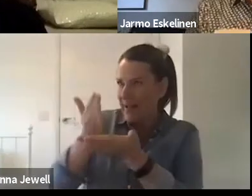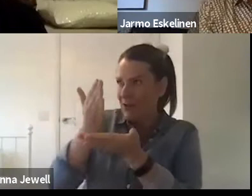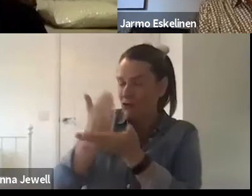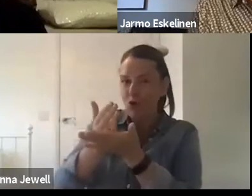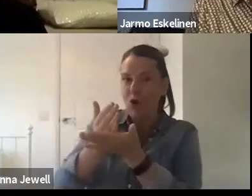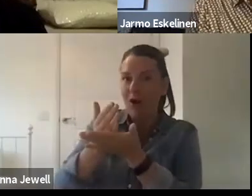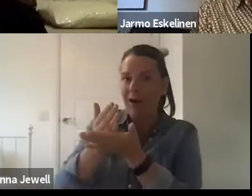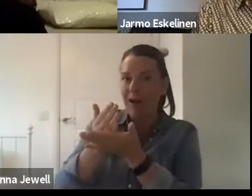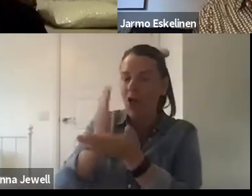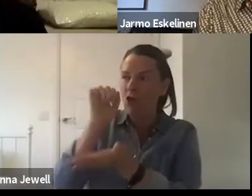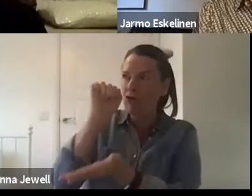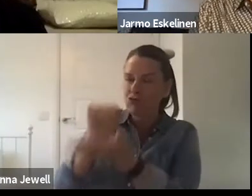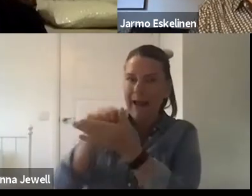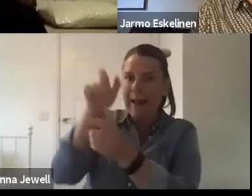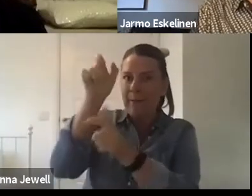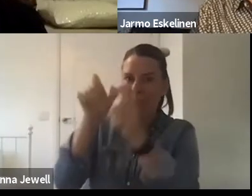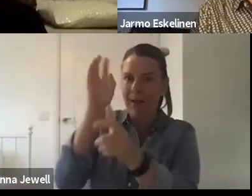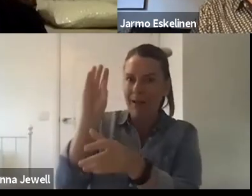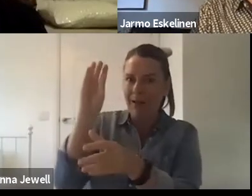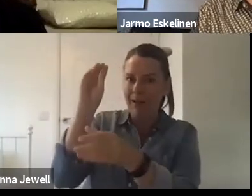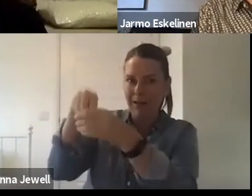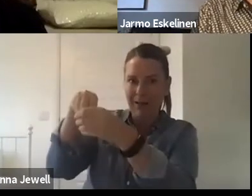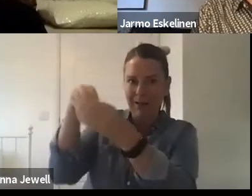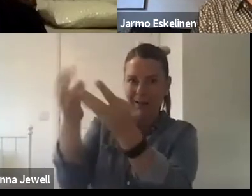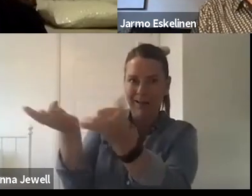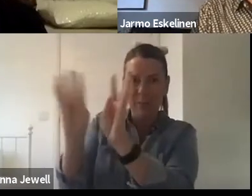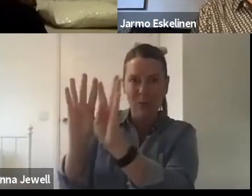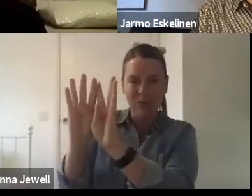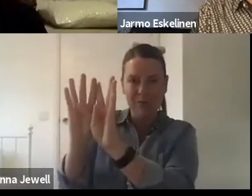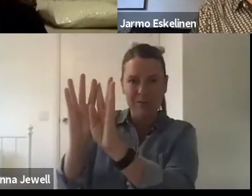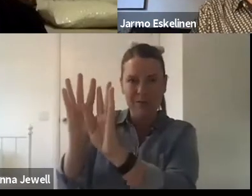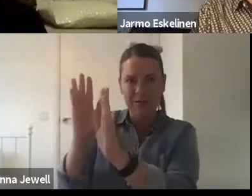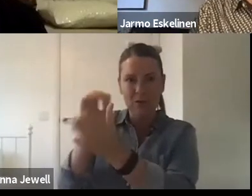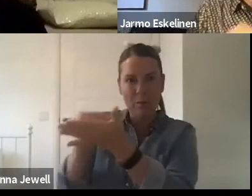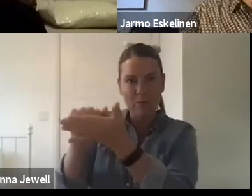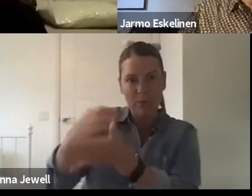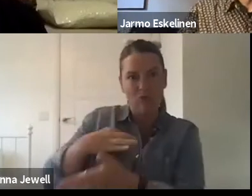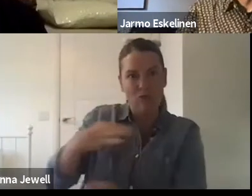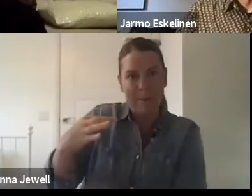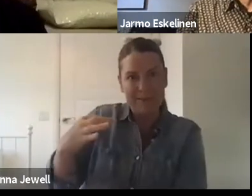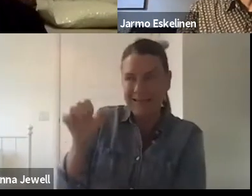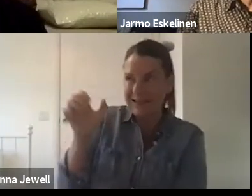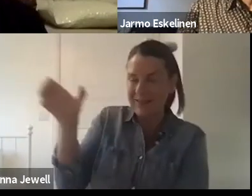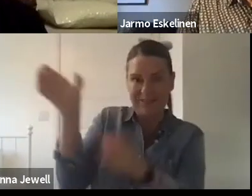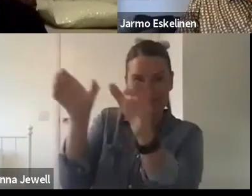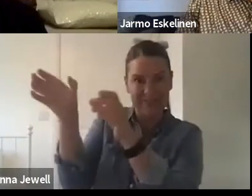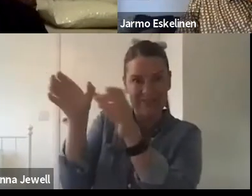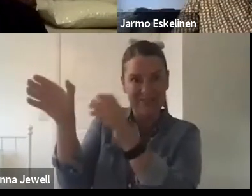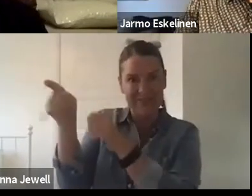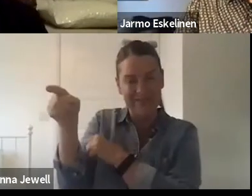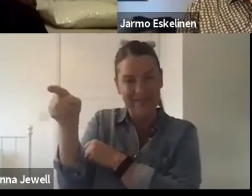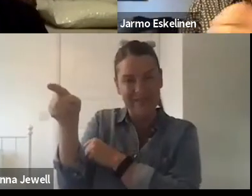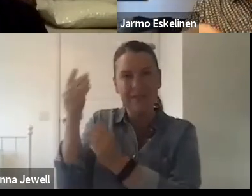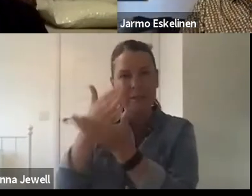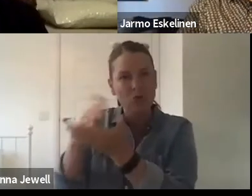groups in our staff of all types of staff, academic and professional services, as well as on